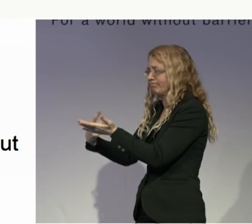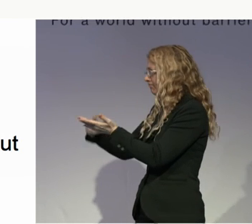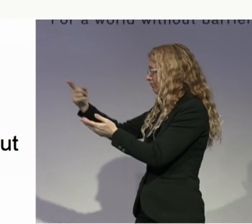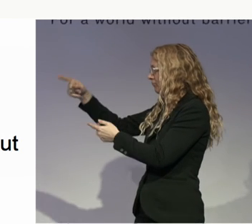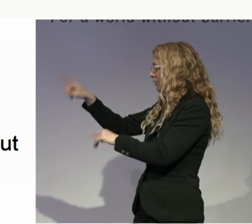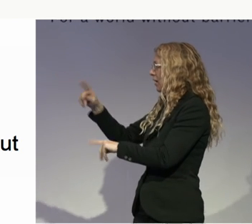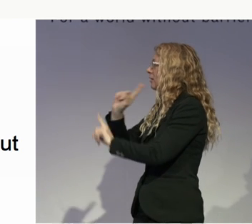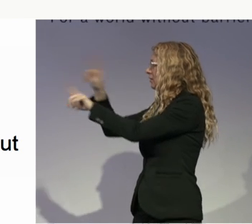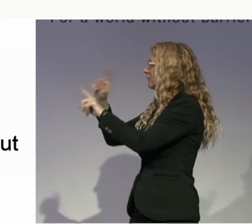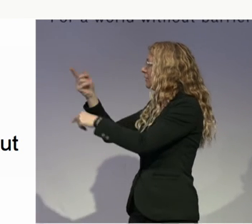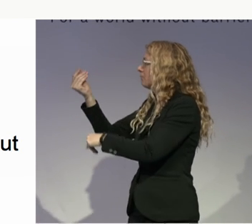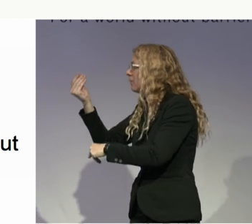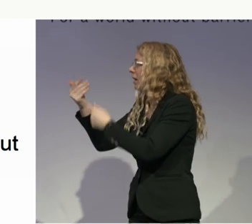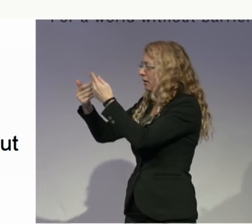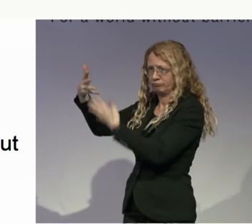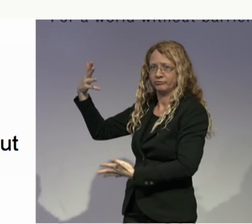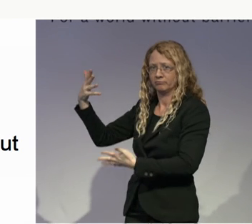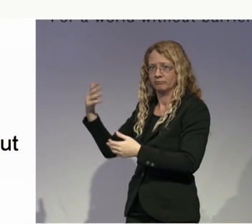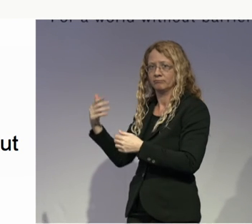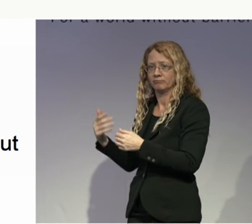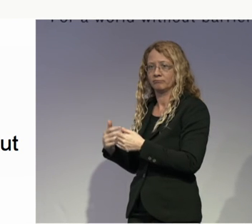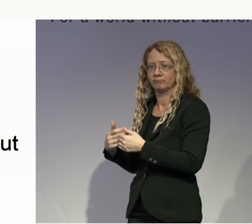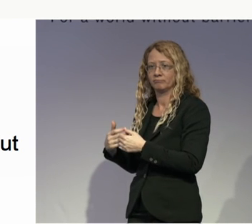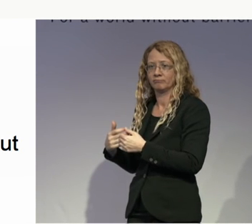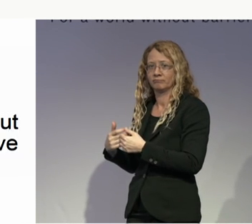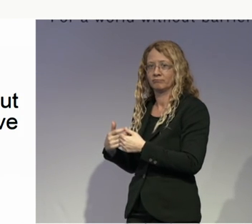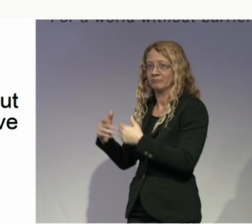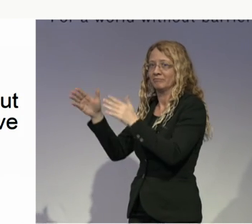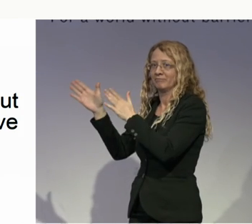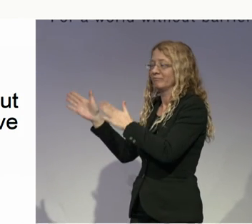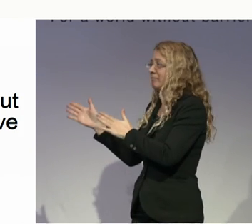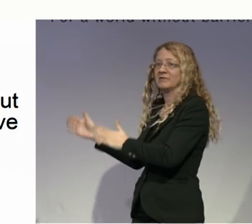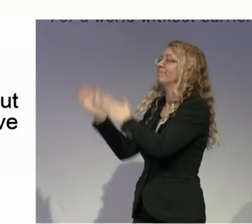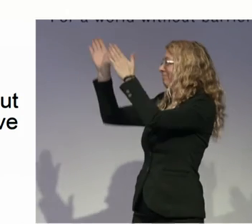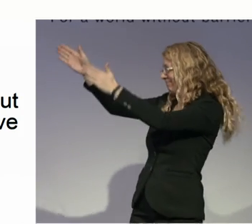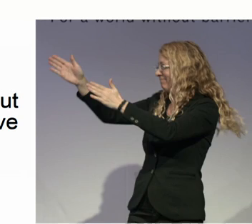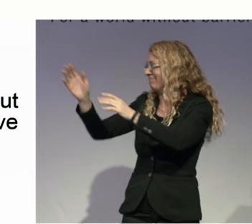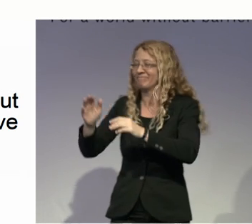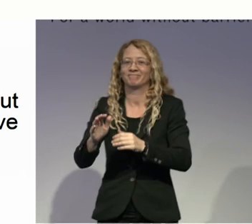Okay, we have Modessa talking about affordable hearing aids for everyone.